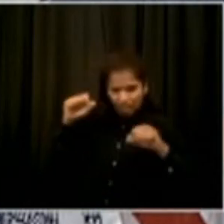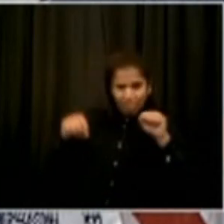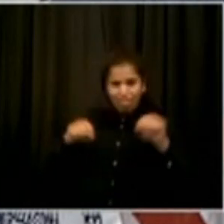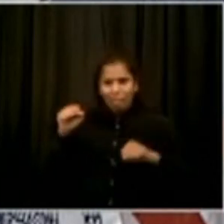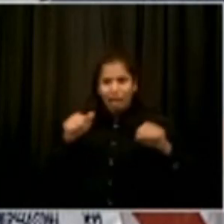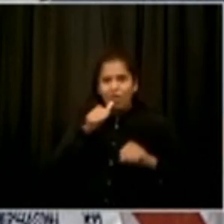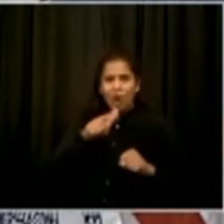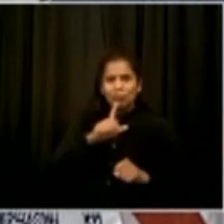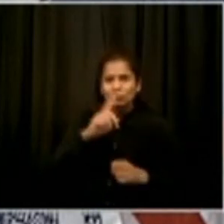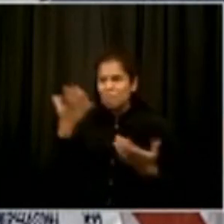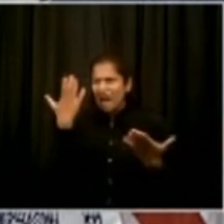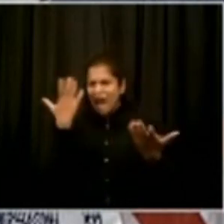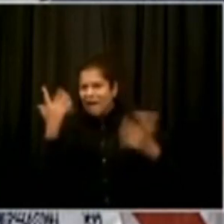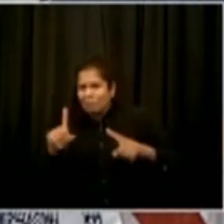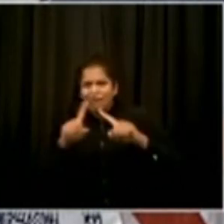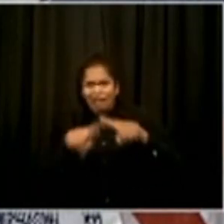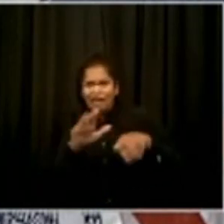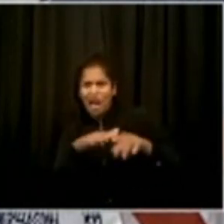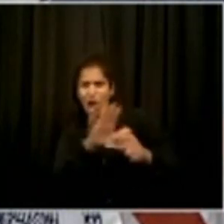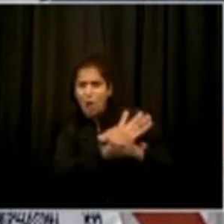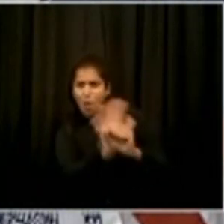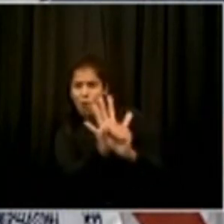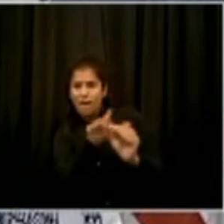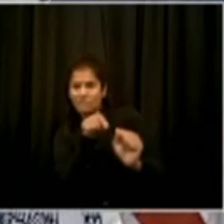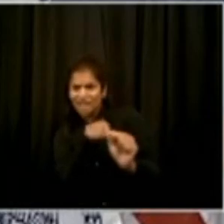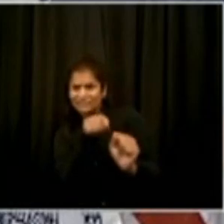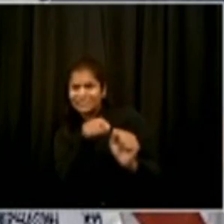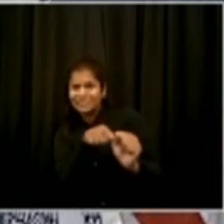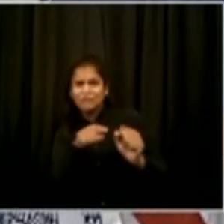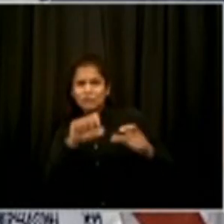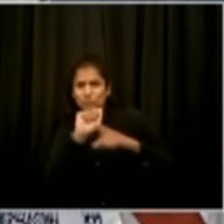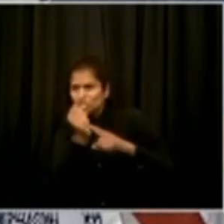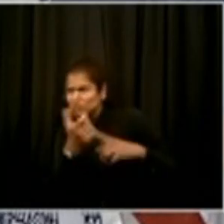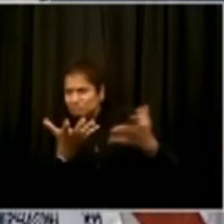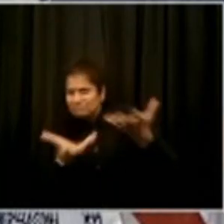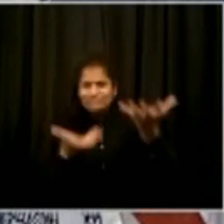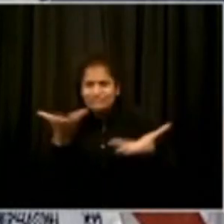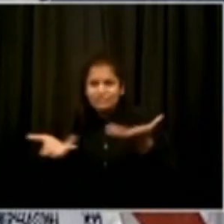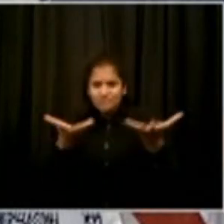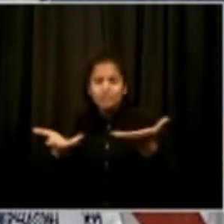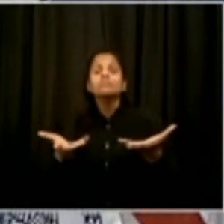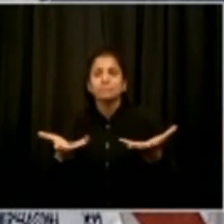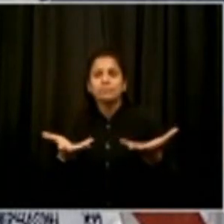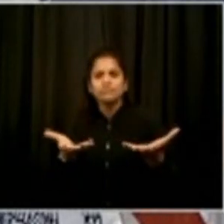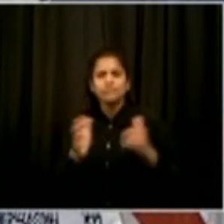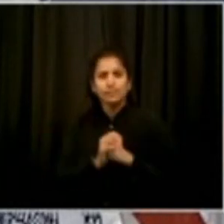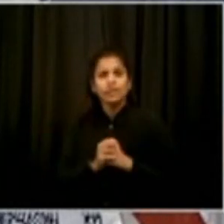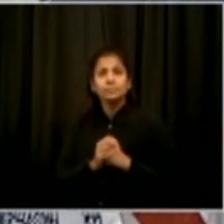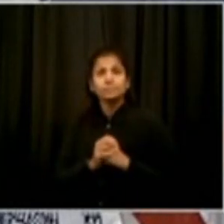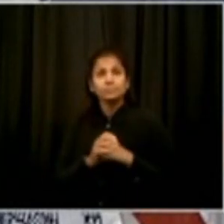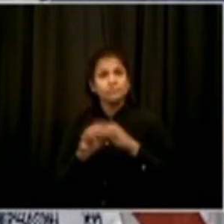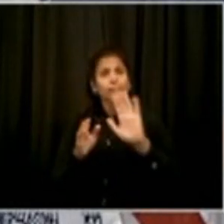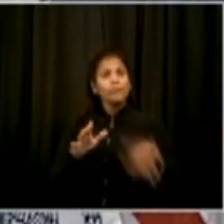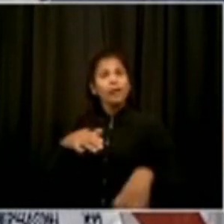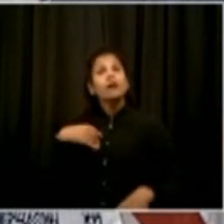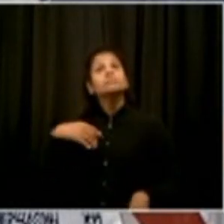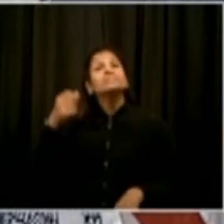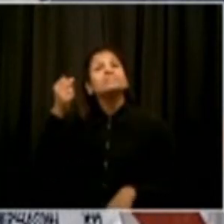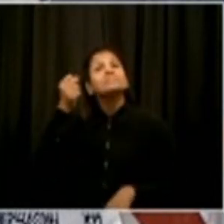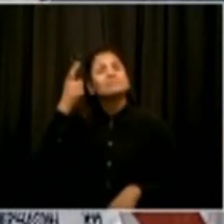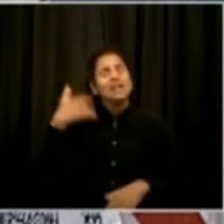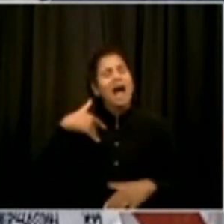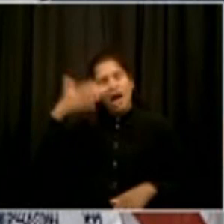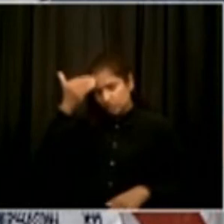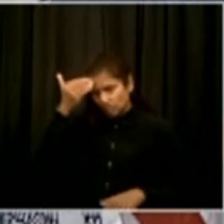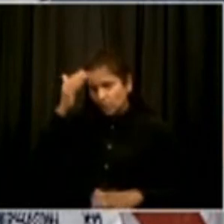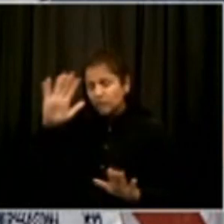the many, many things parents are going through now and made so much worse by the pandemic. It's really tough for parents. But I also think New